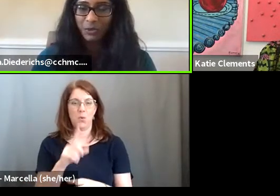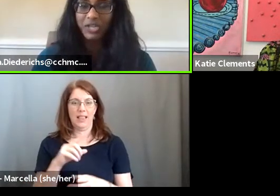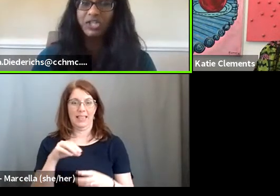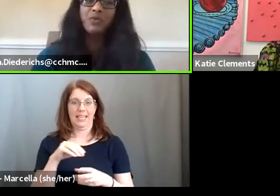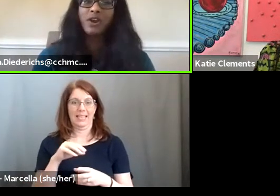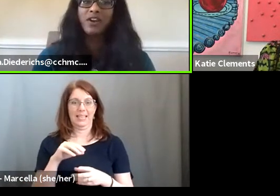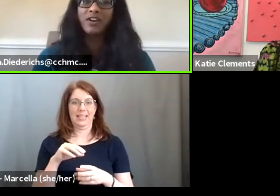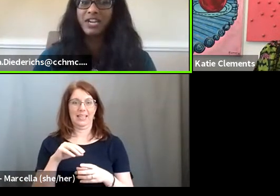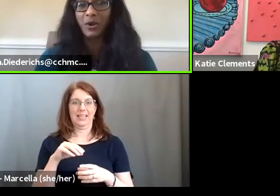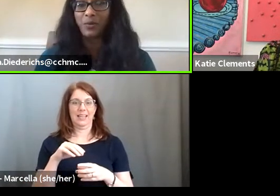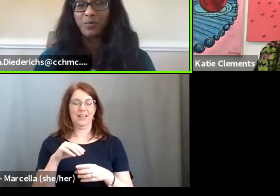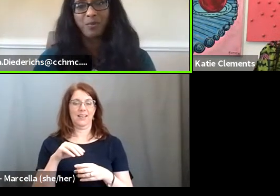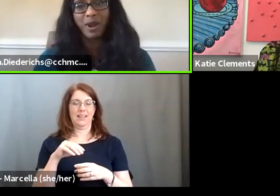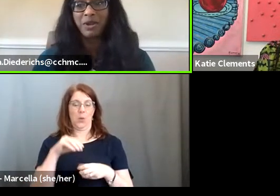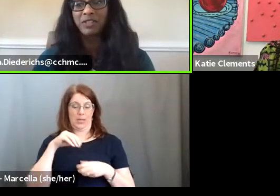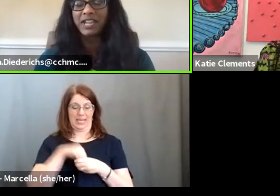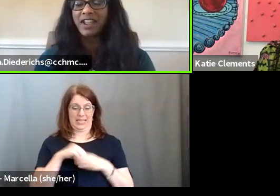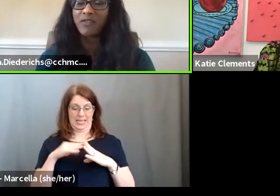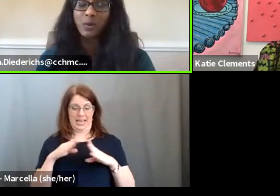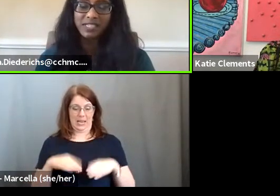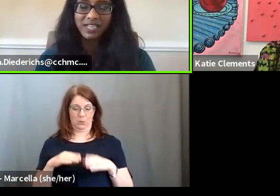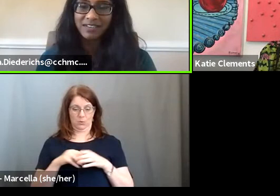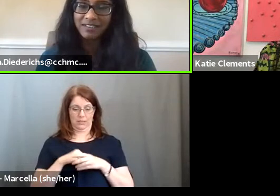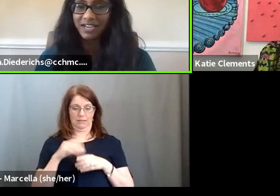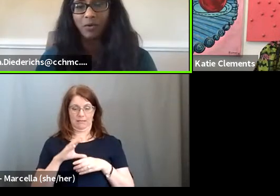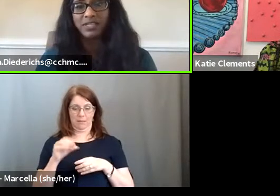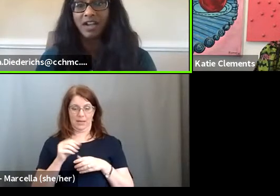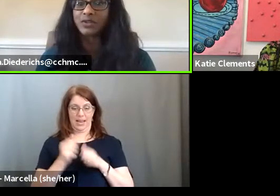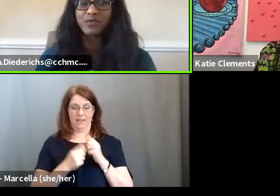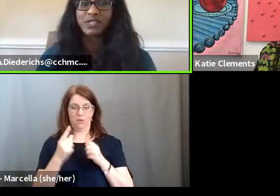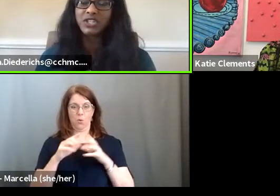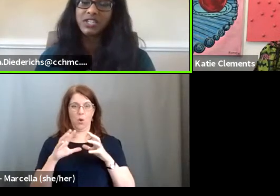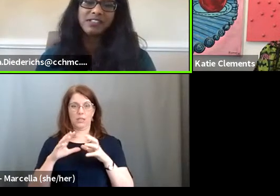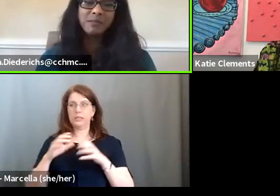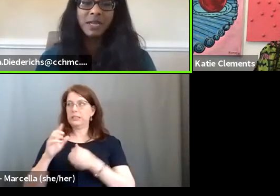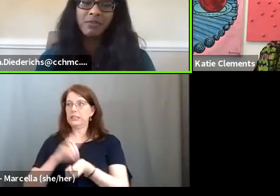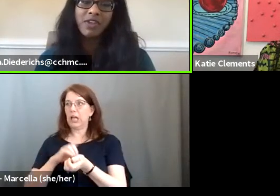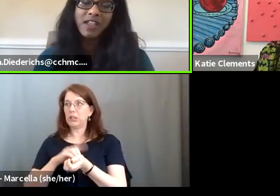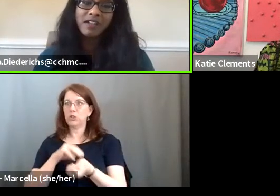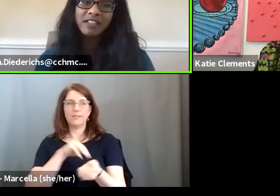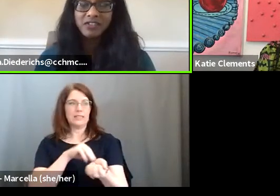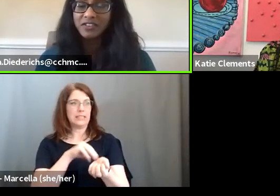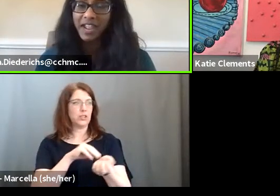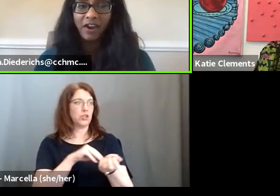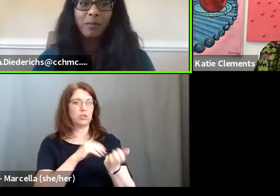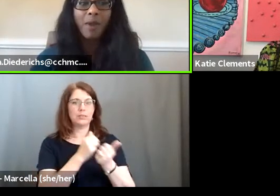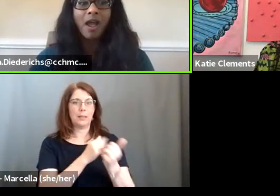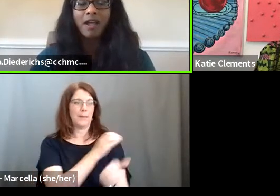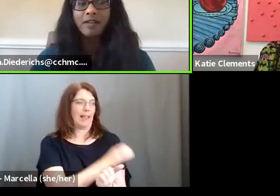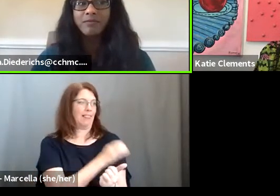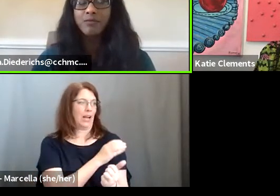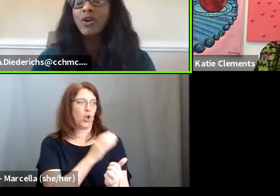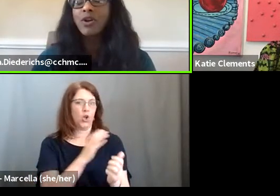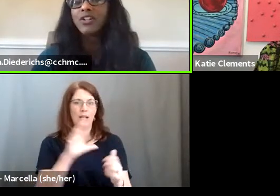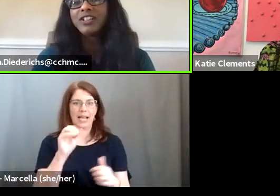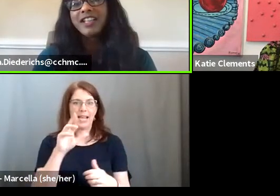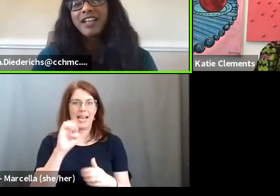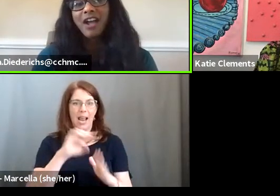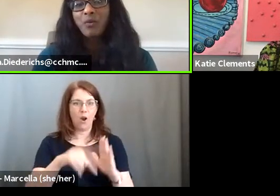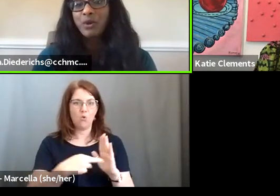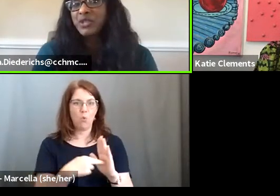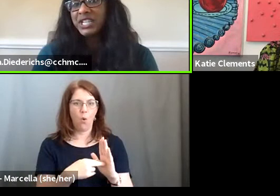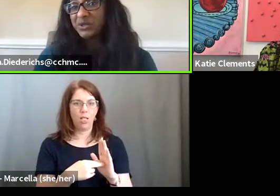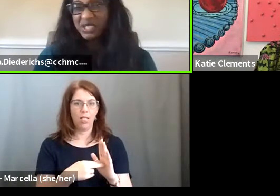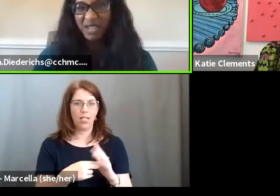in-house situation where, you know, primarily everyone is in, you know, a doctor, physician, some type of clinical care, uh, role.